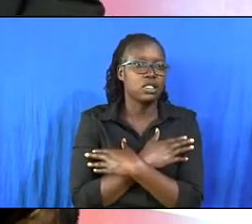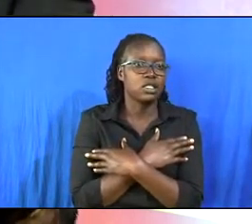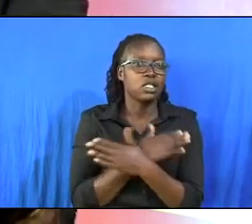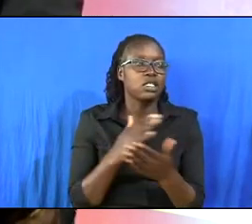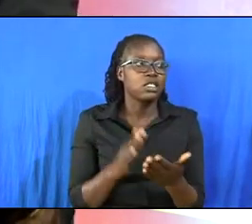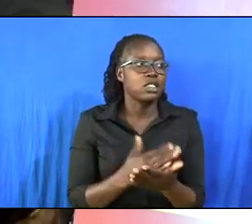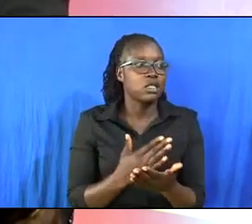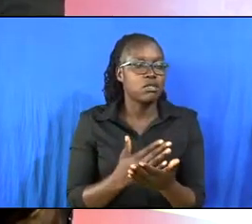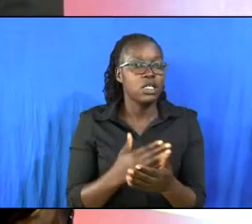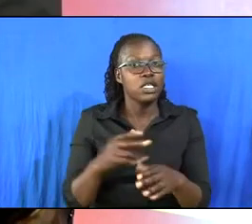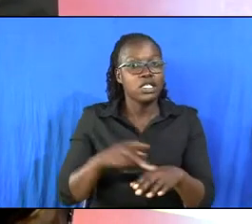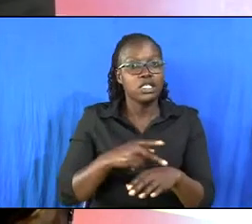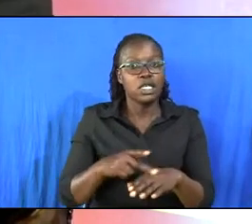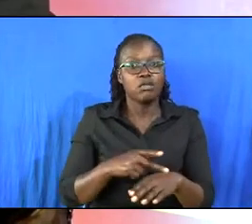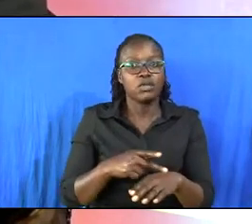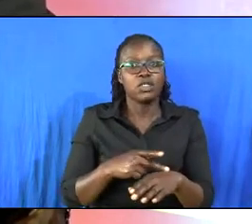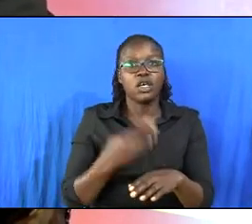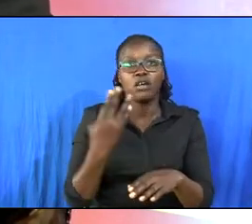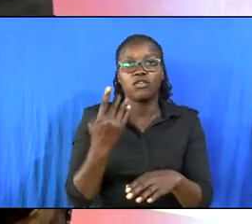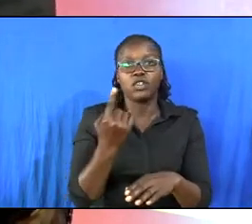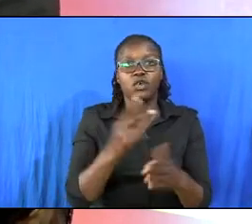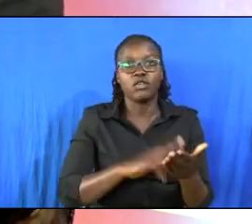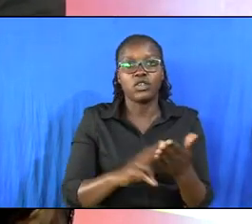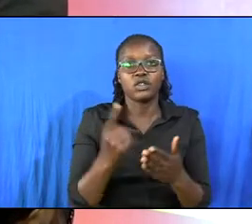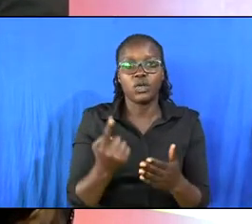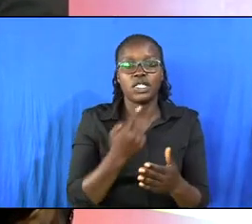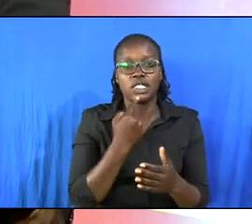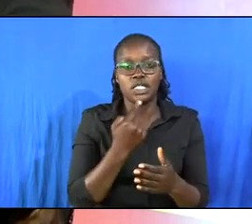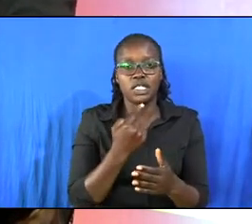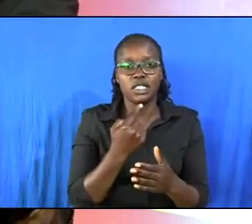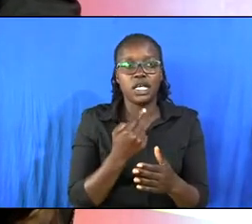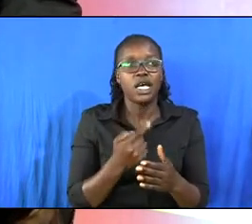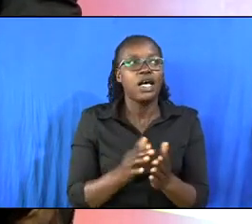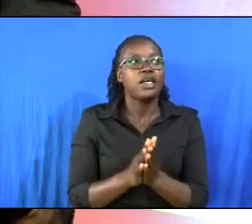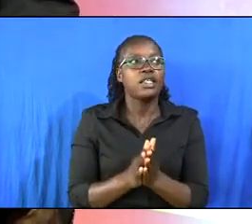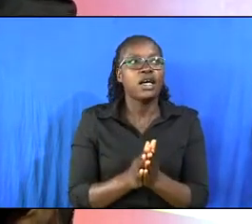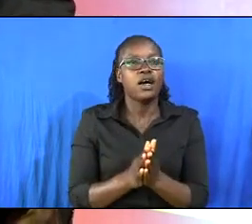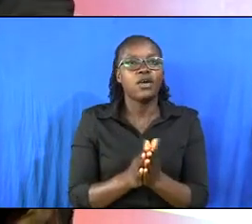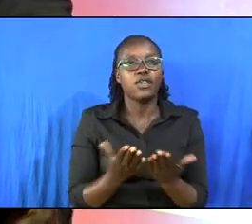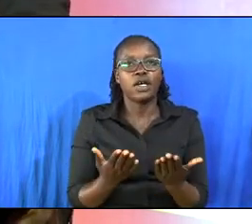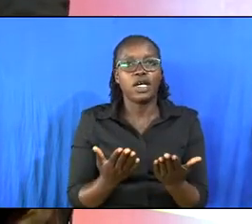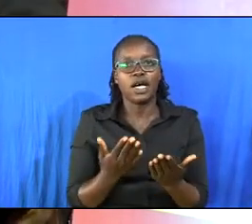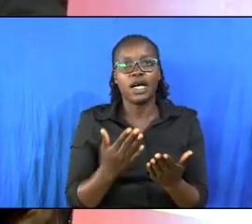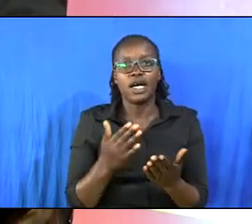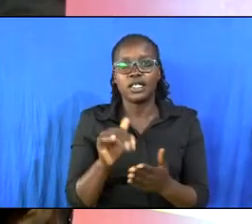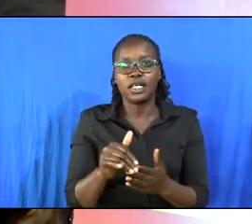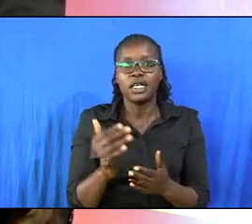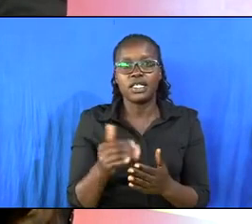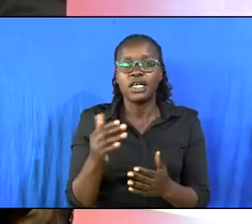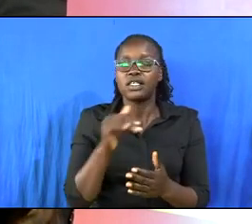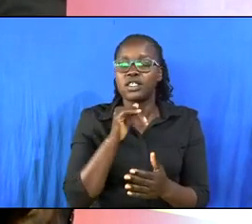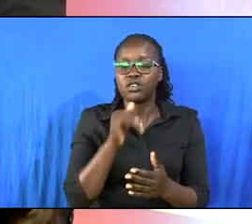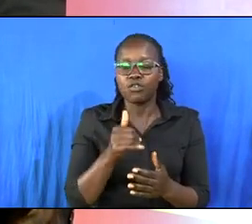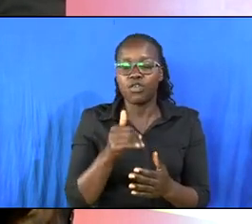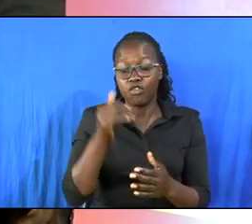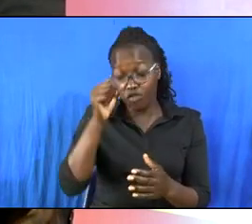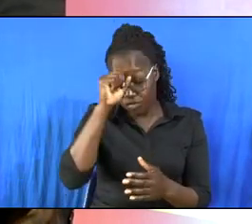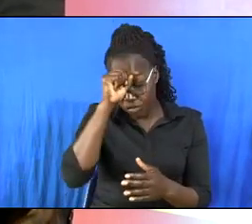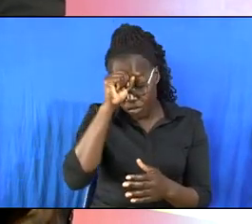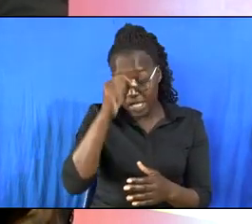psalm chapter 41 verse 1 says the fool has said in his heart there is no god